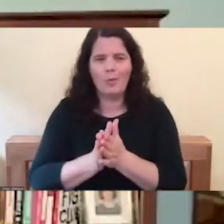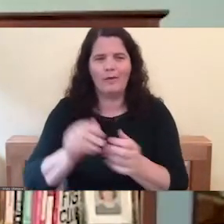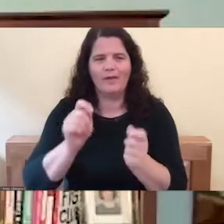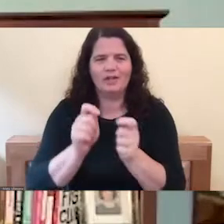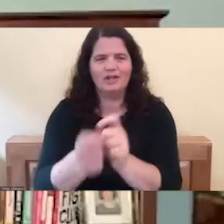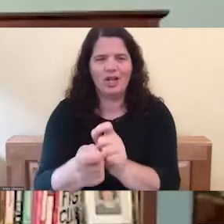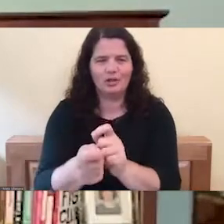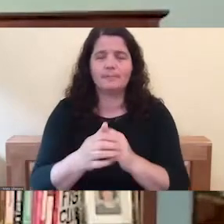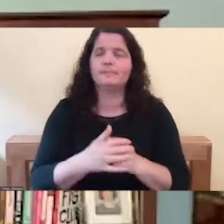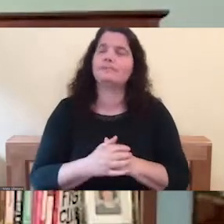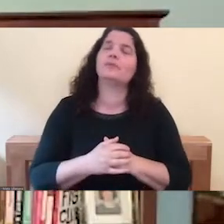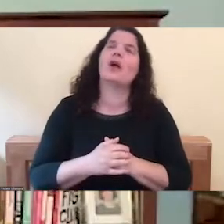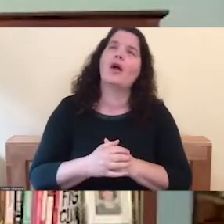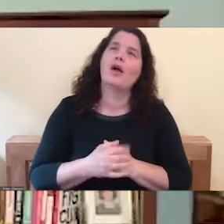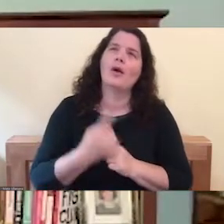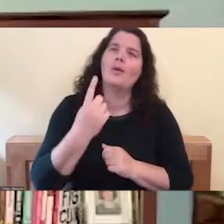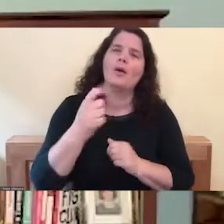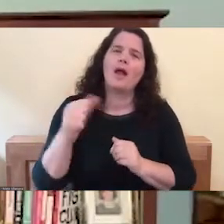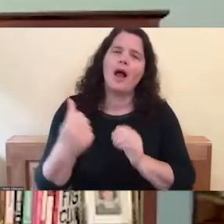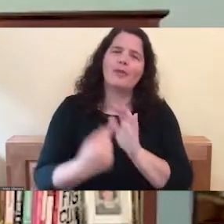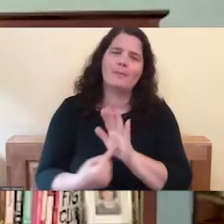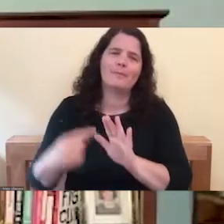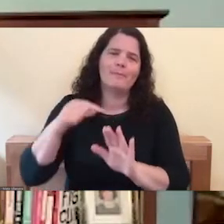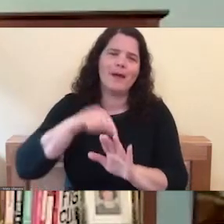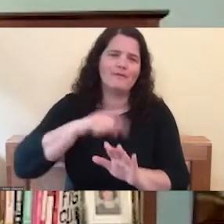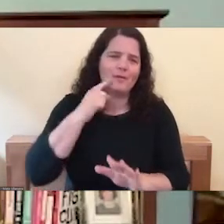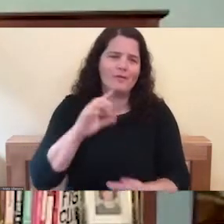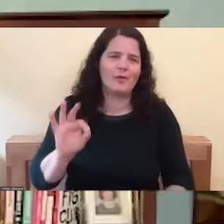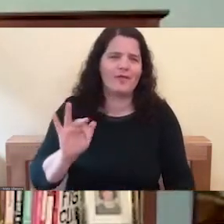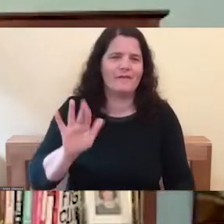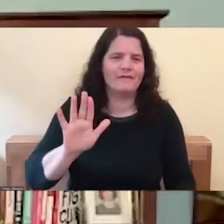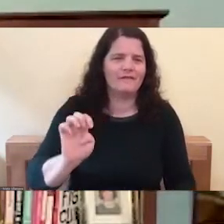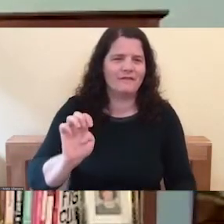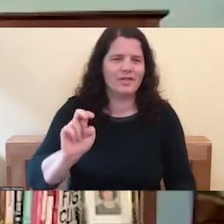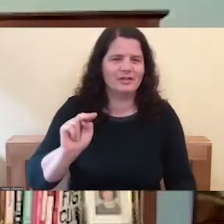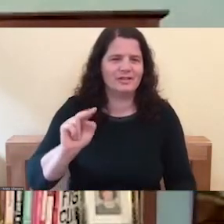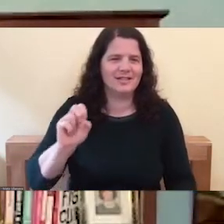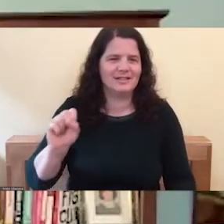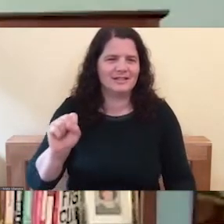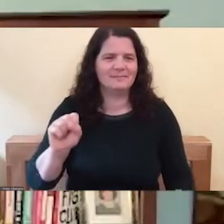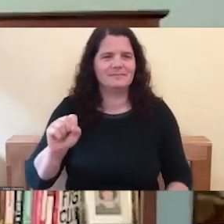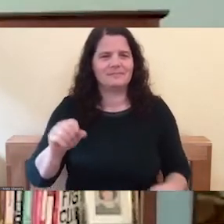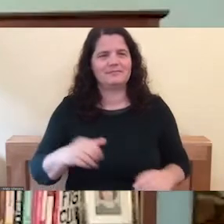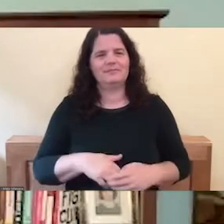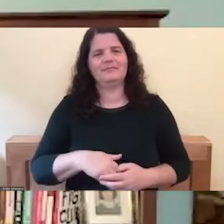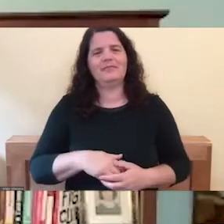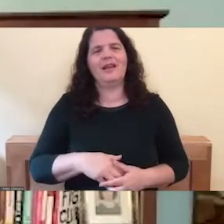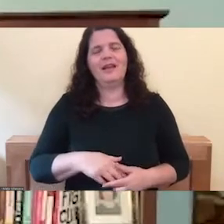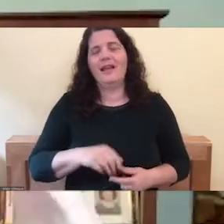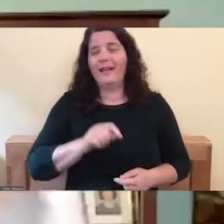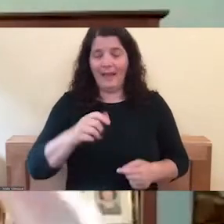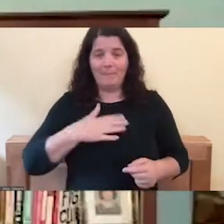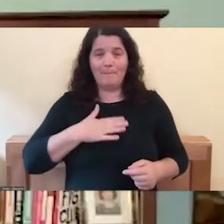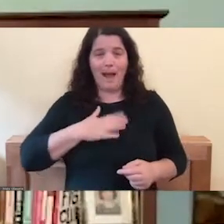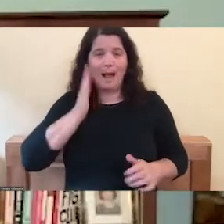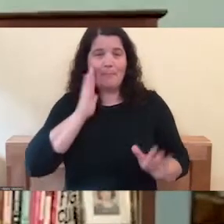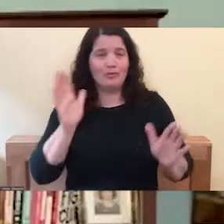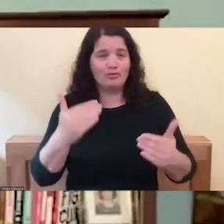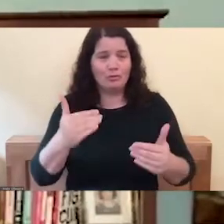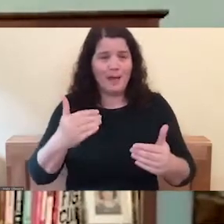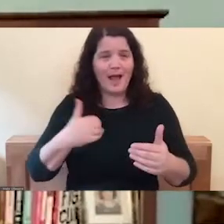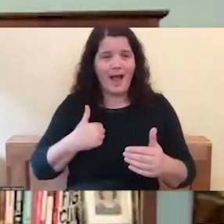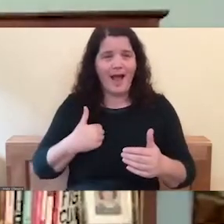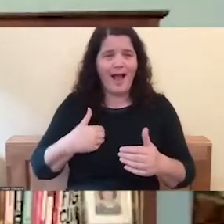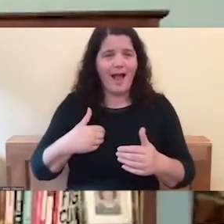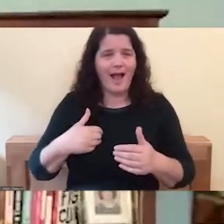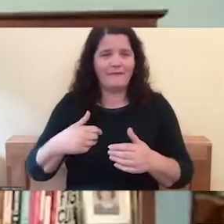this fierceness. Um, so I've got a picture of her on my wall. If you were to go on my bedroom, right above my meditation cushion is an image of Kali, the